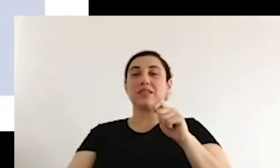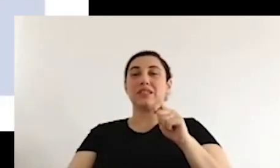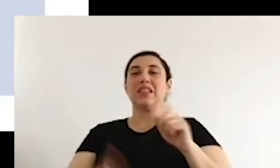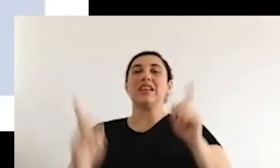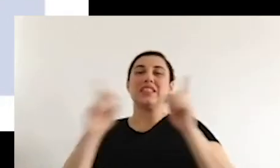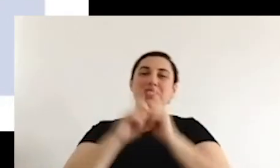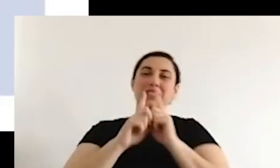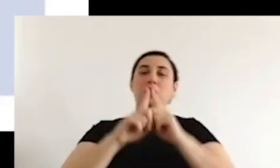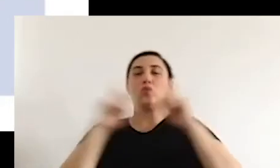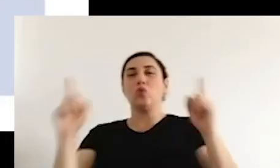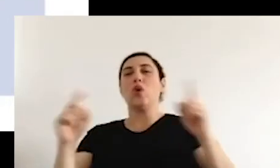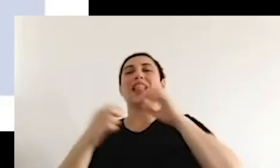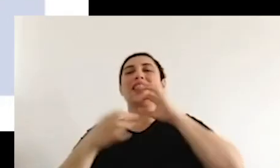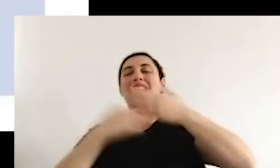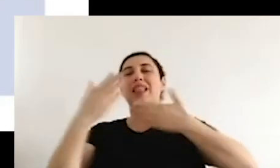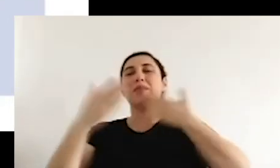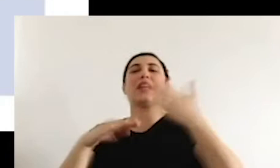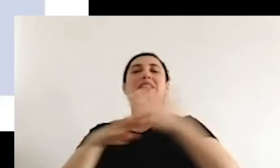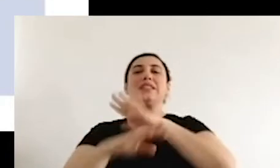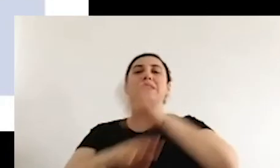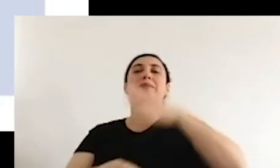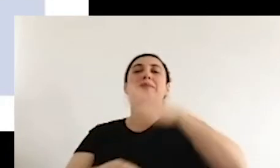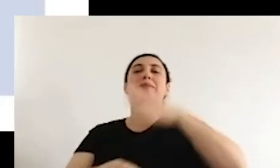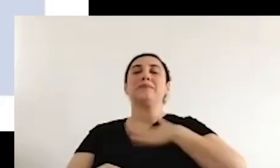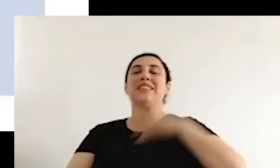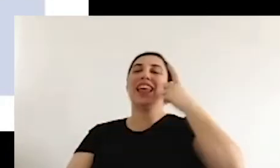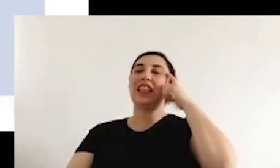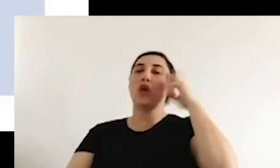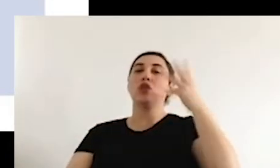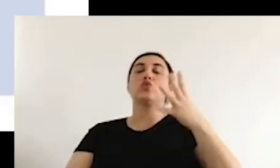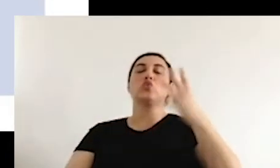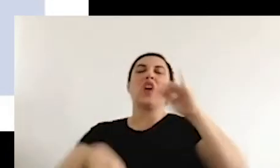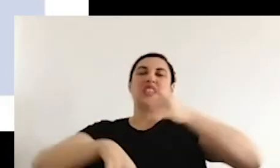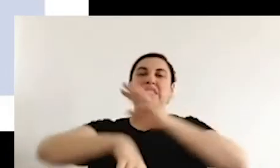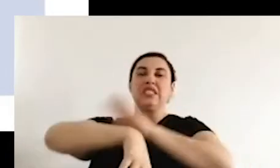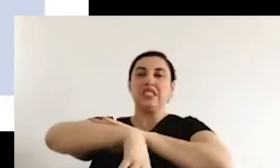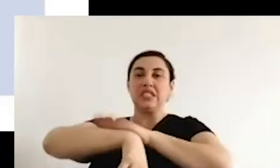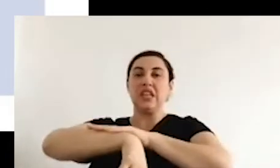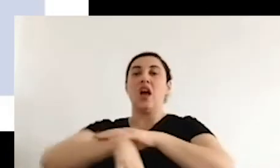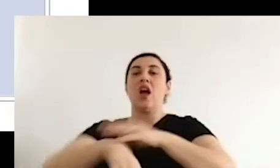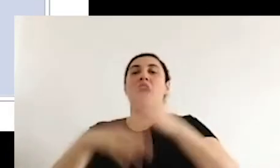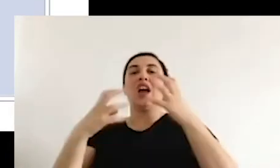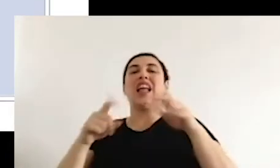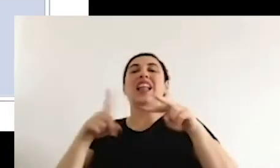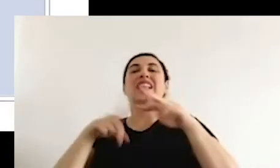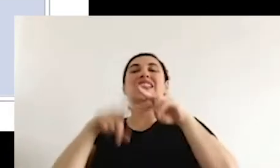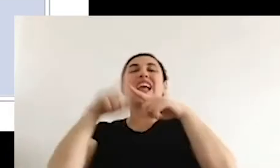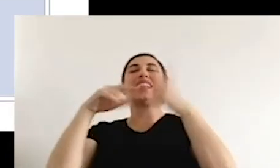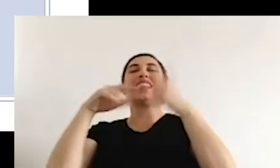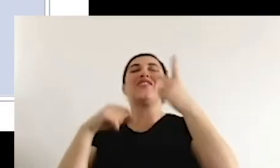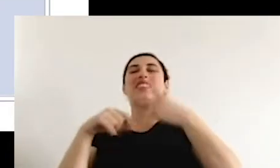Some of them are maximal definitions, and some of them are minimal definitions.